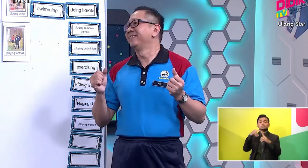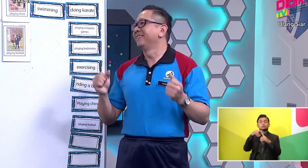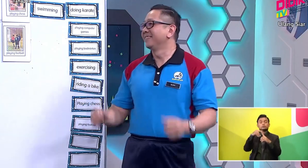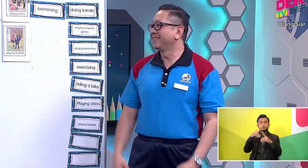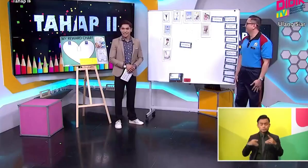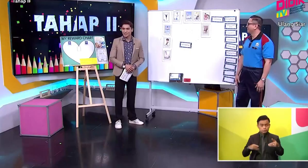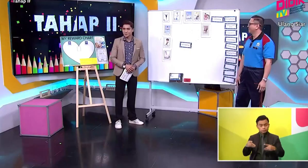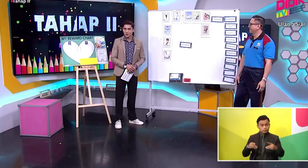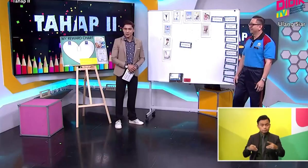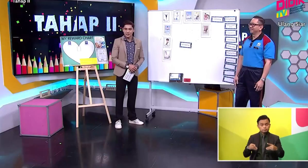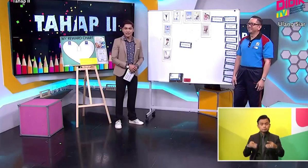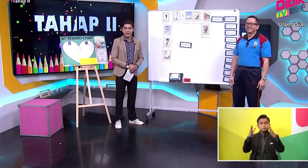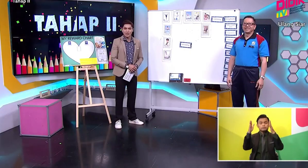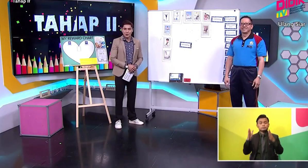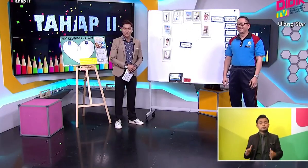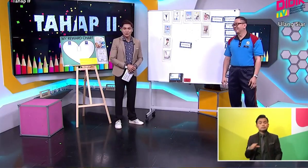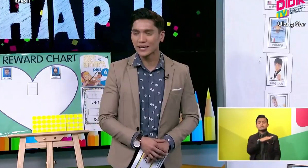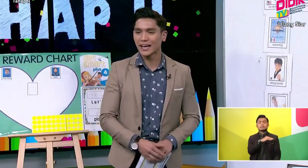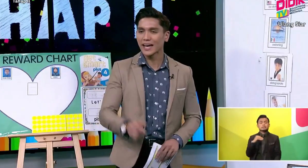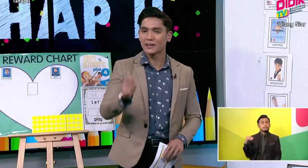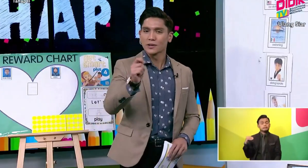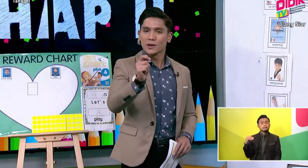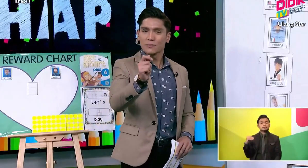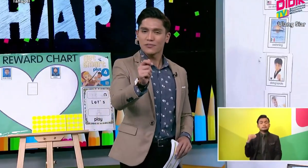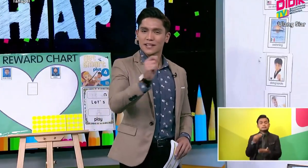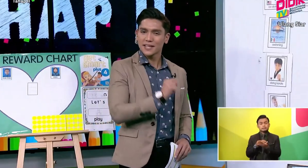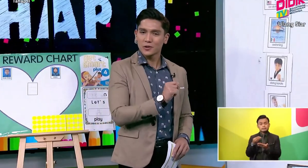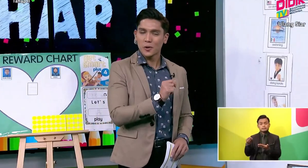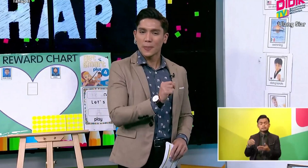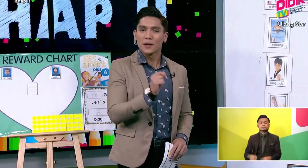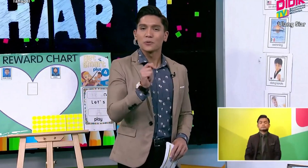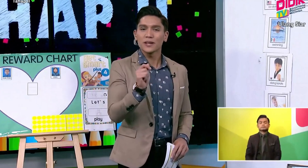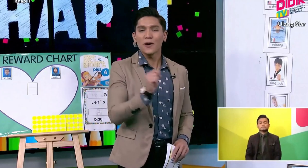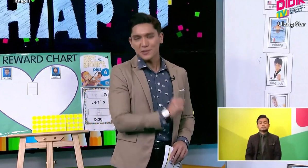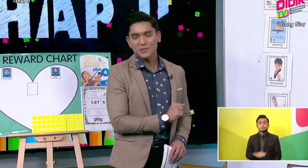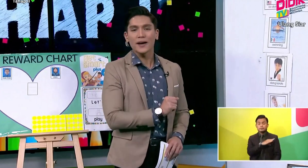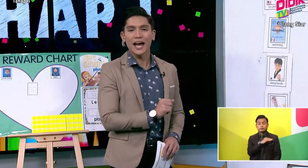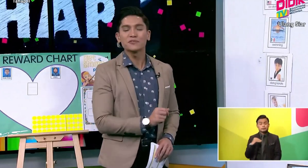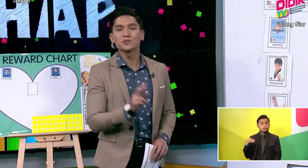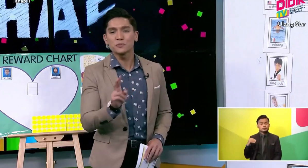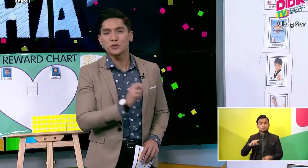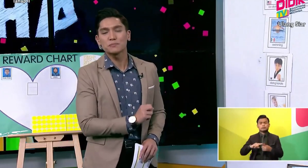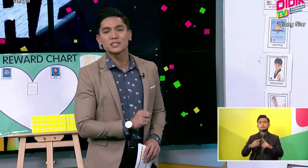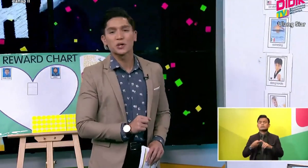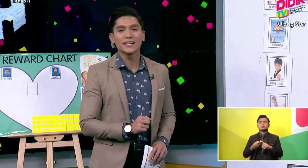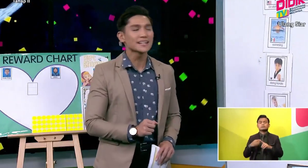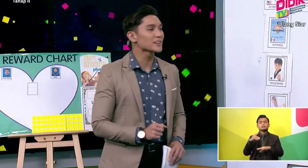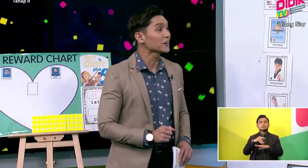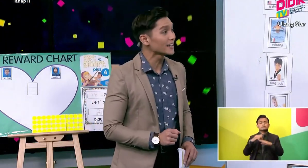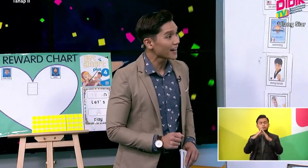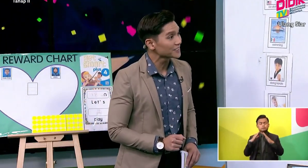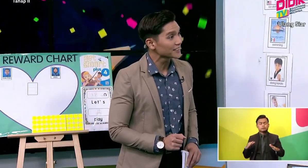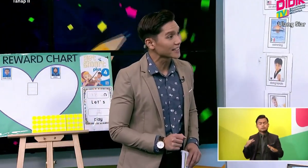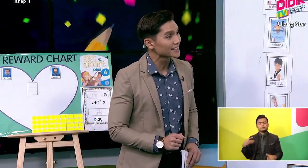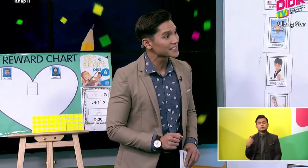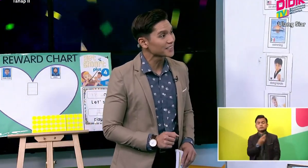Ah, that's exciting. So we're going to learn a lot today. And my friends at home, we also have two pupils joining us